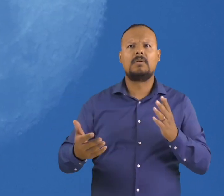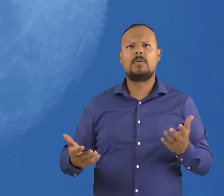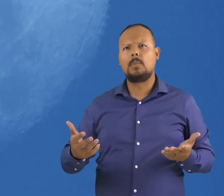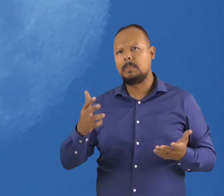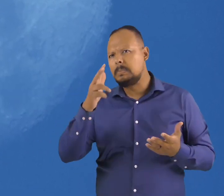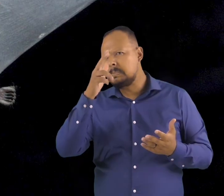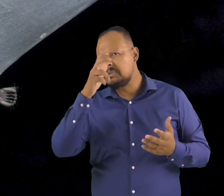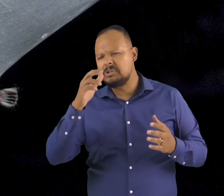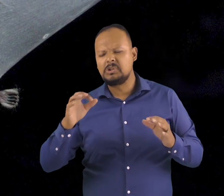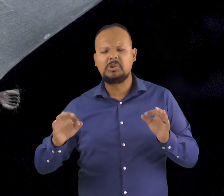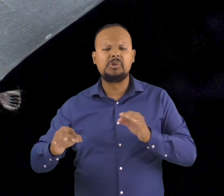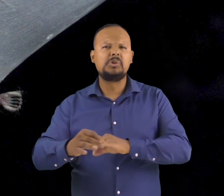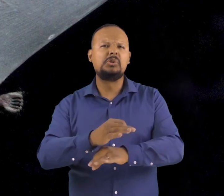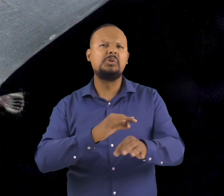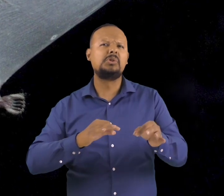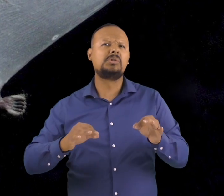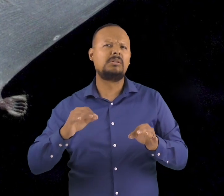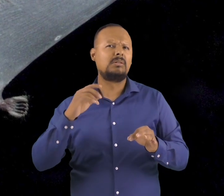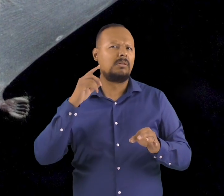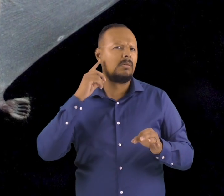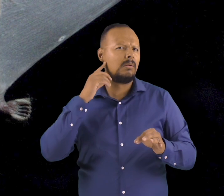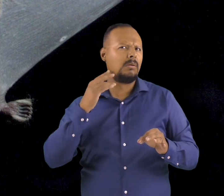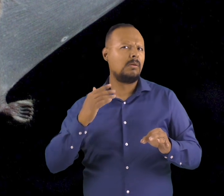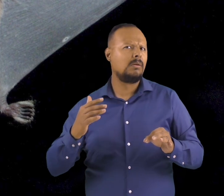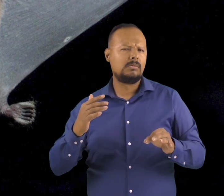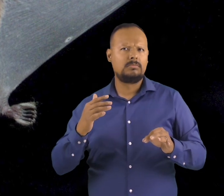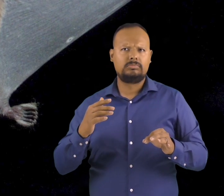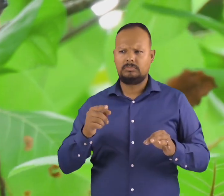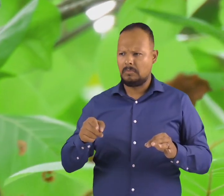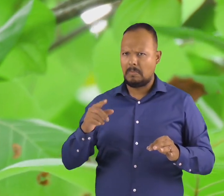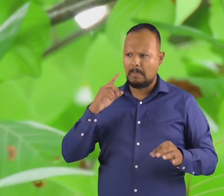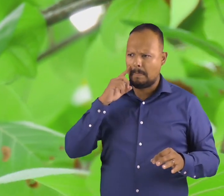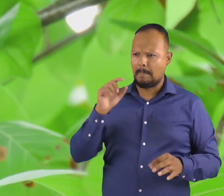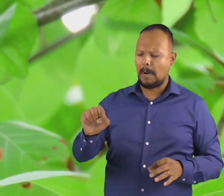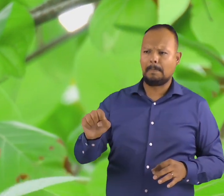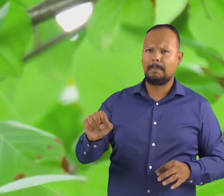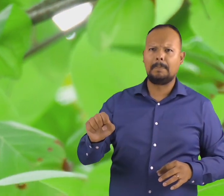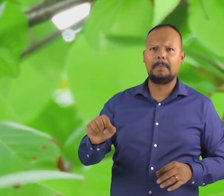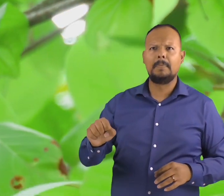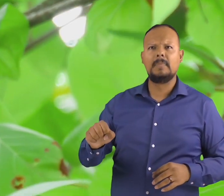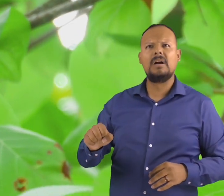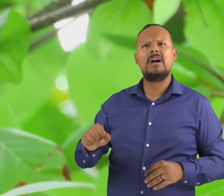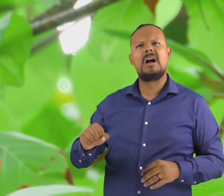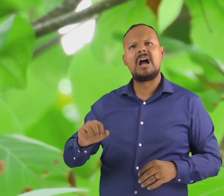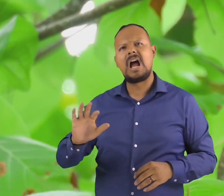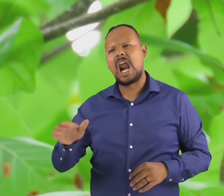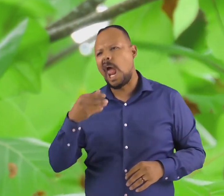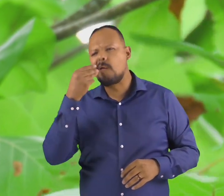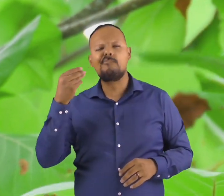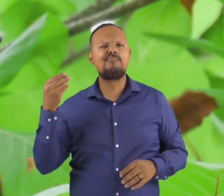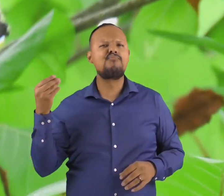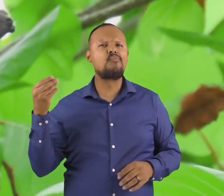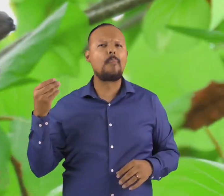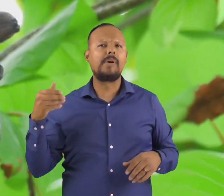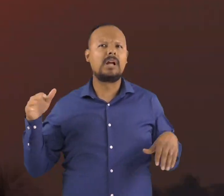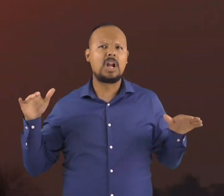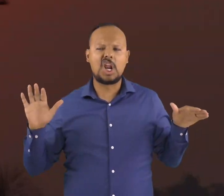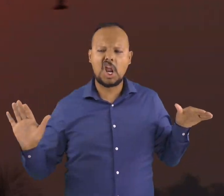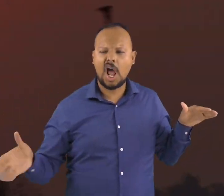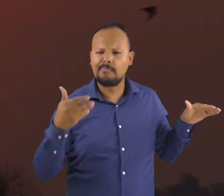find an insect, they trap it with their wings or tail, and then reach over to put it in their mouth.